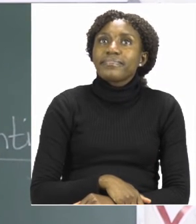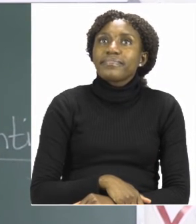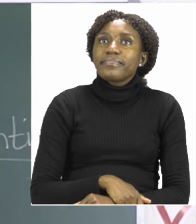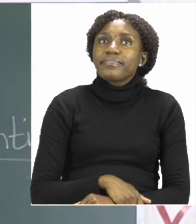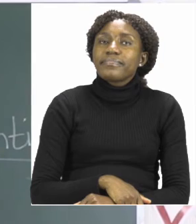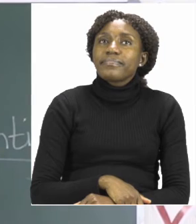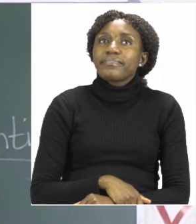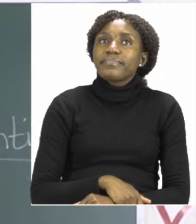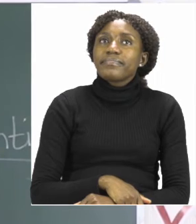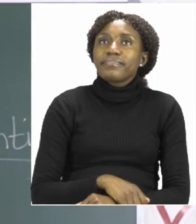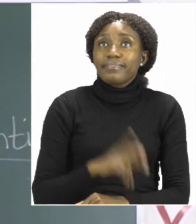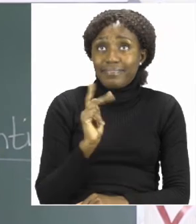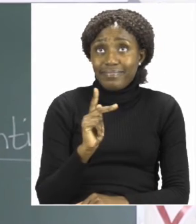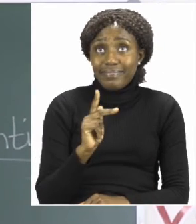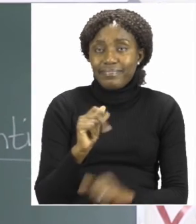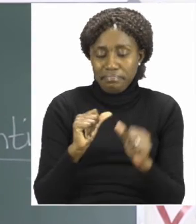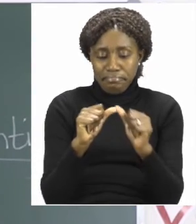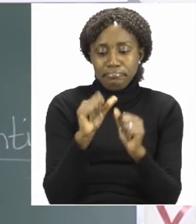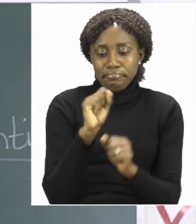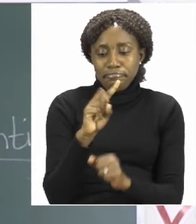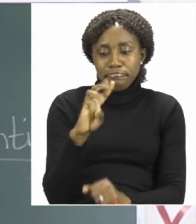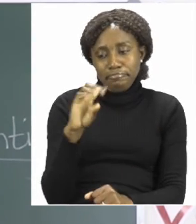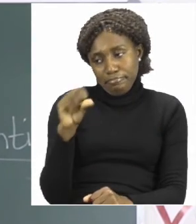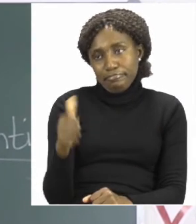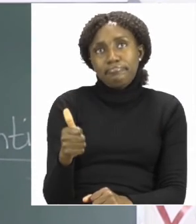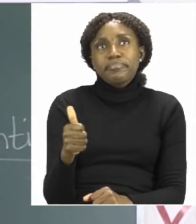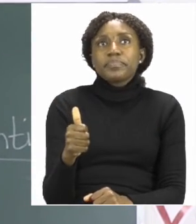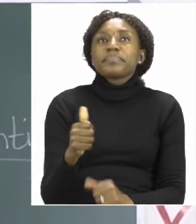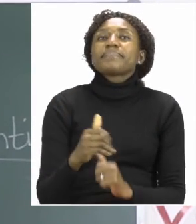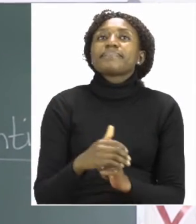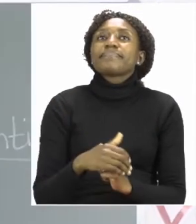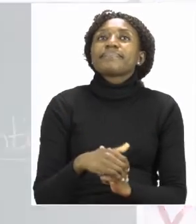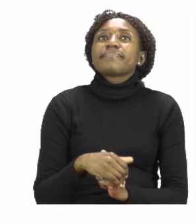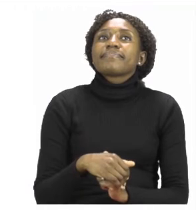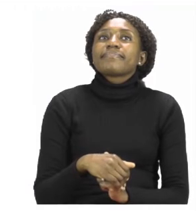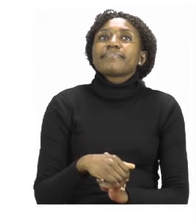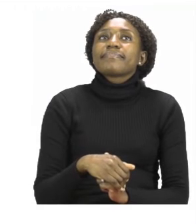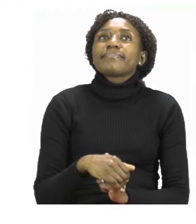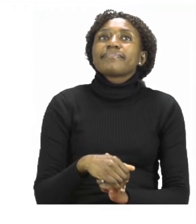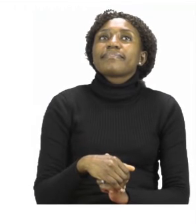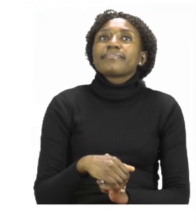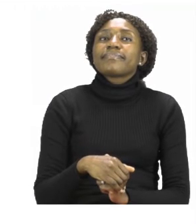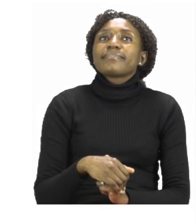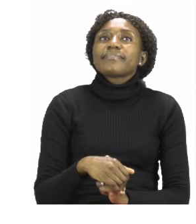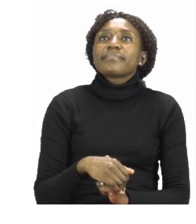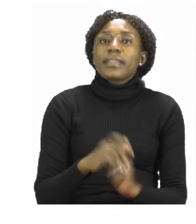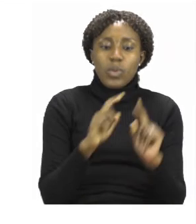Now let's go back and count some more. Let's look at the next picture.